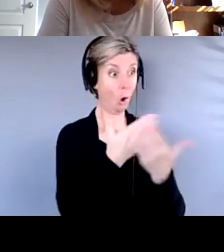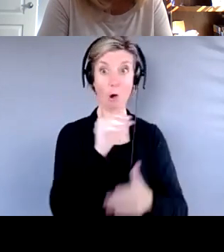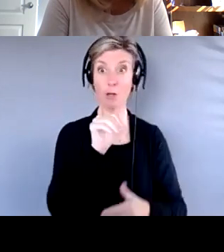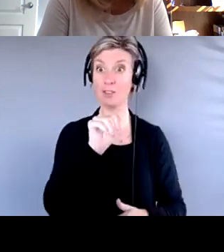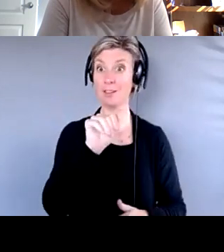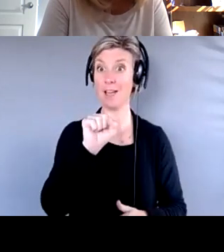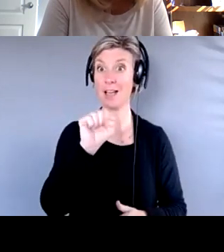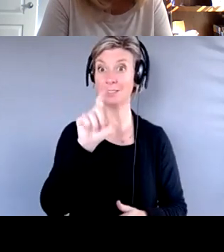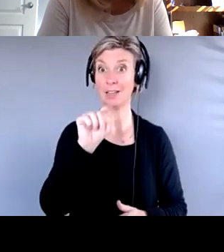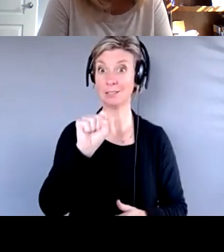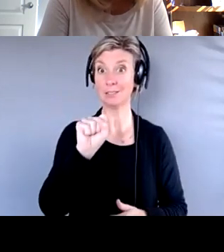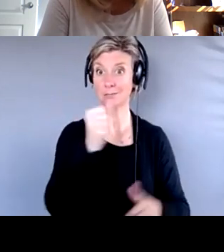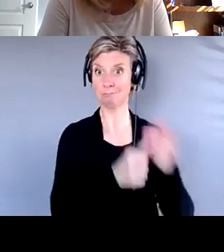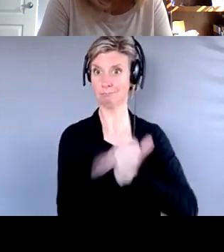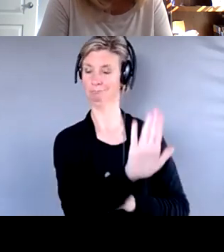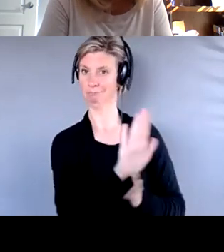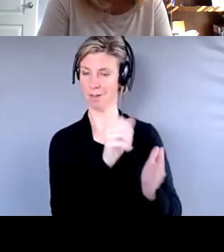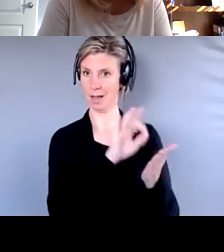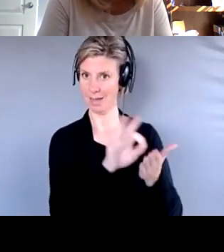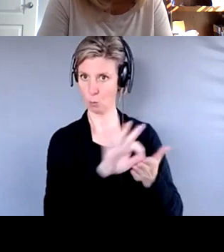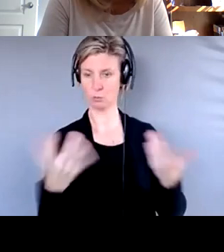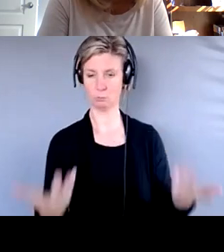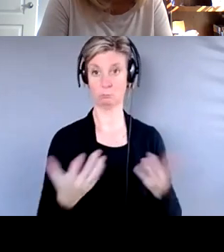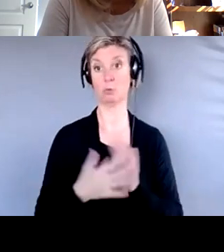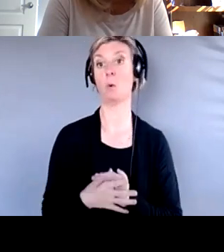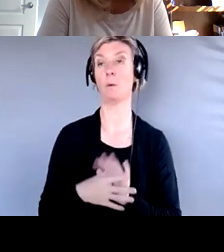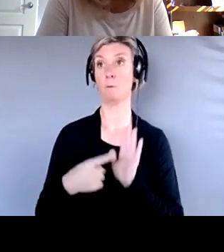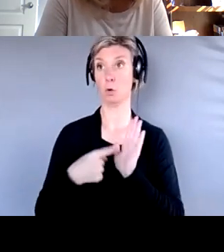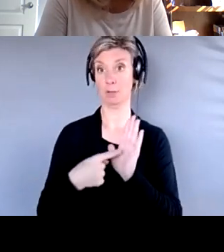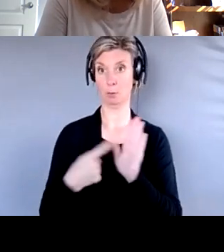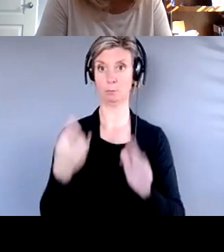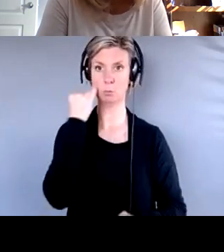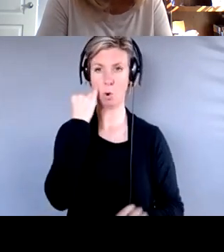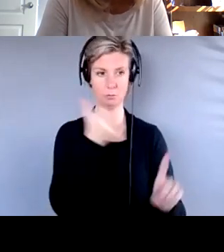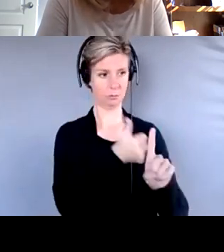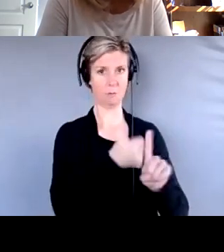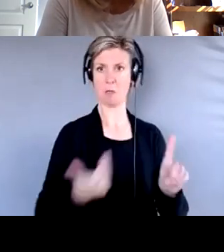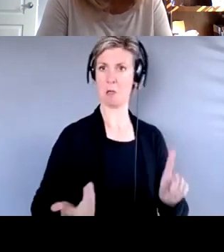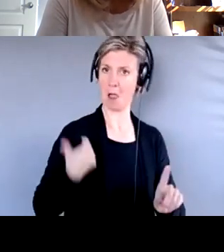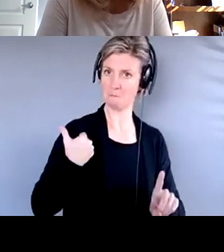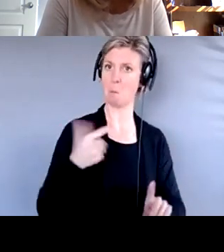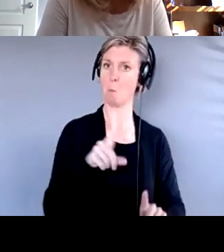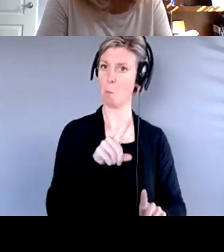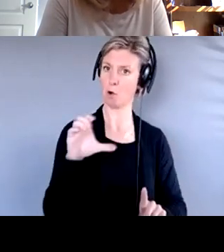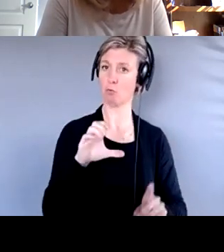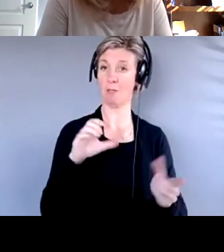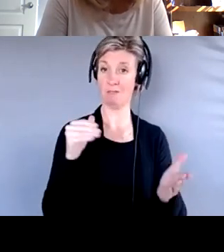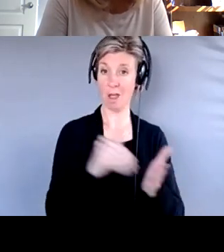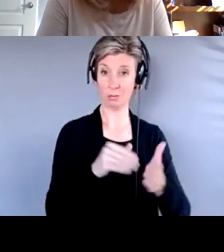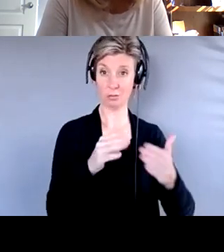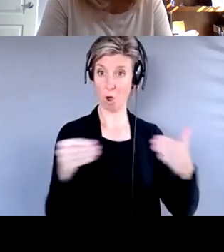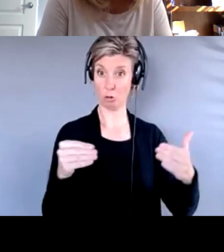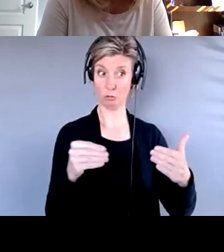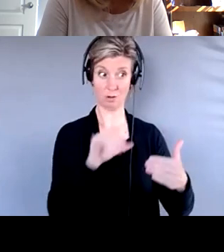um, in that, you know, investor has a hundred thousand dollars in the account and, you know, there's a